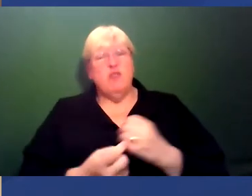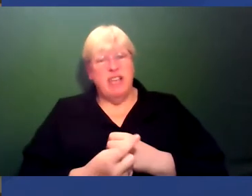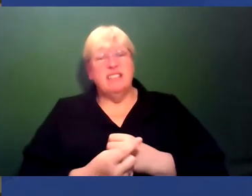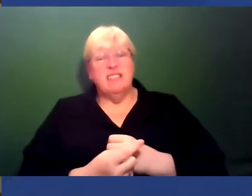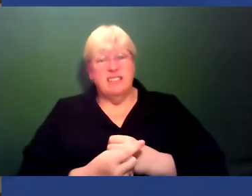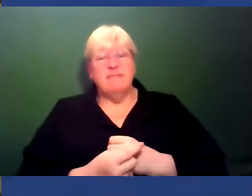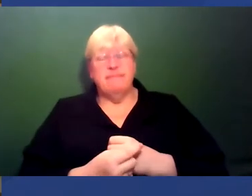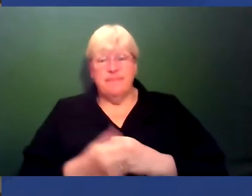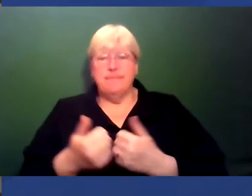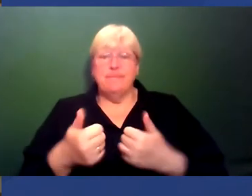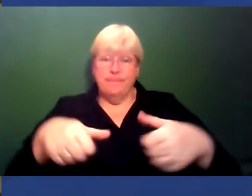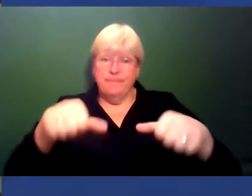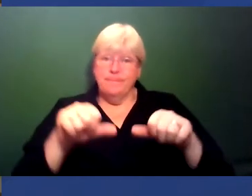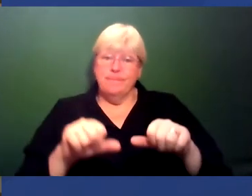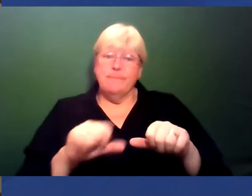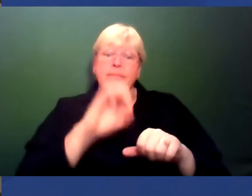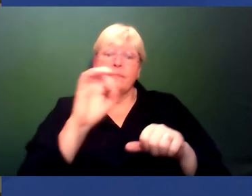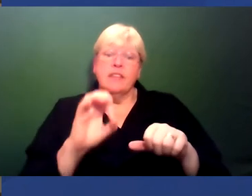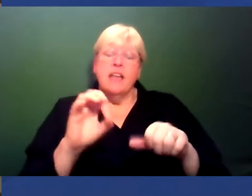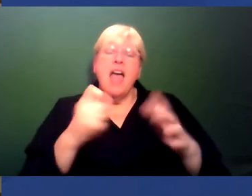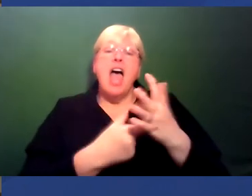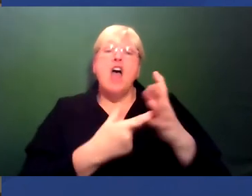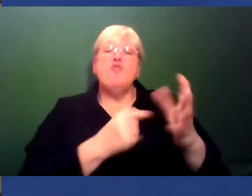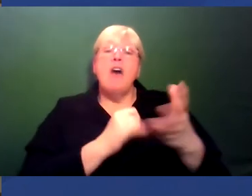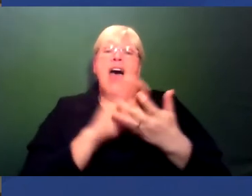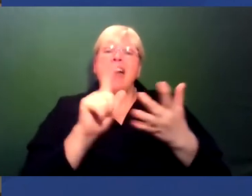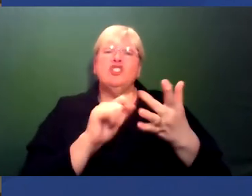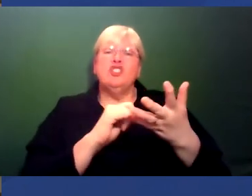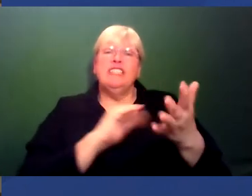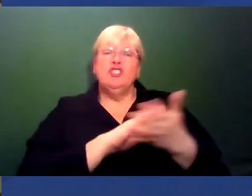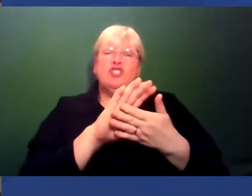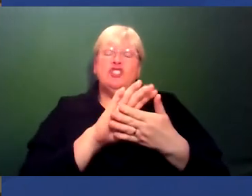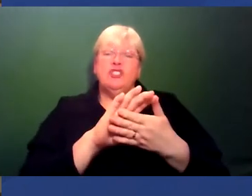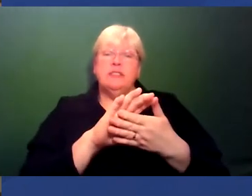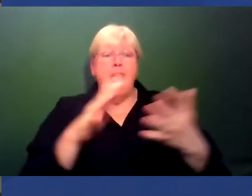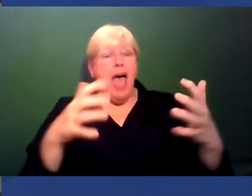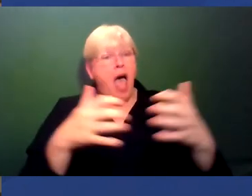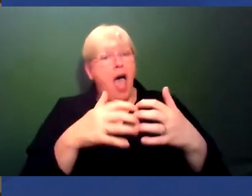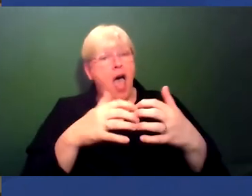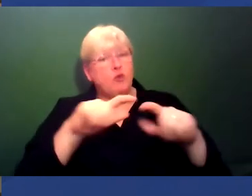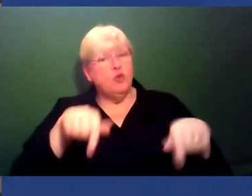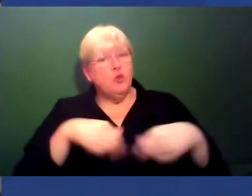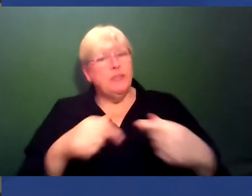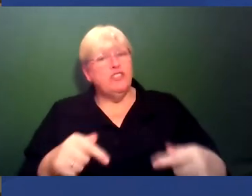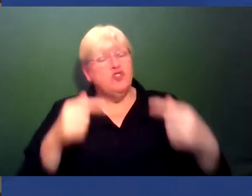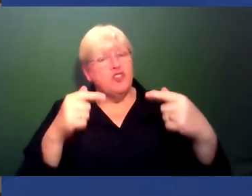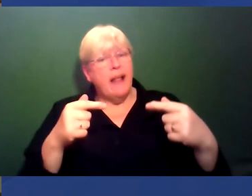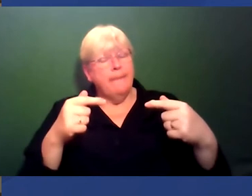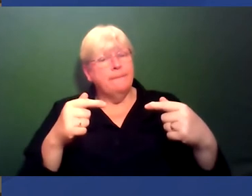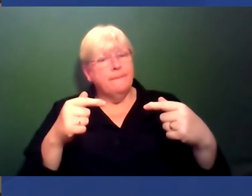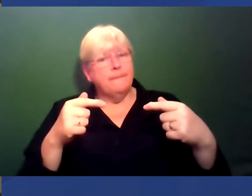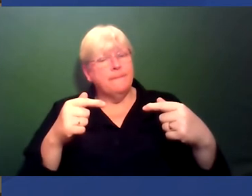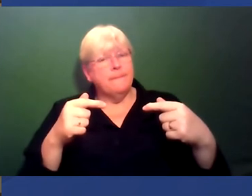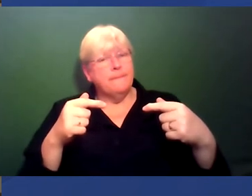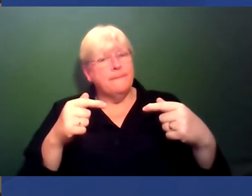Okay. The next question is from Ashish, who wants to know, how do we challenge the idea of meritocracy in academia?